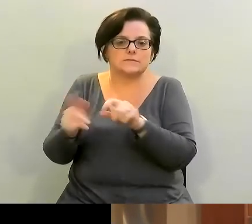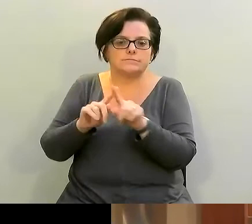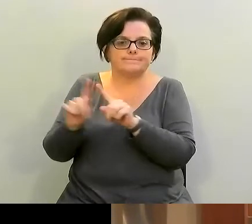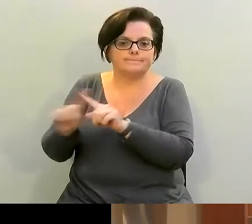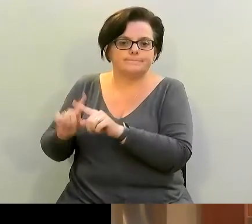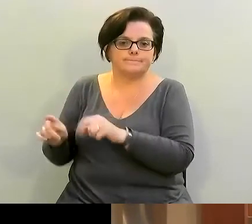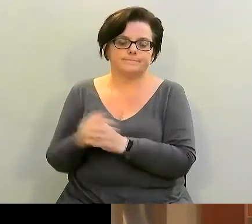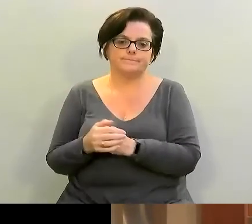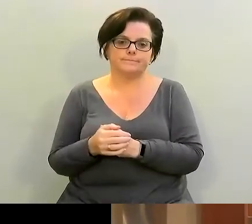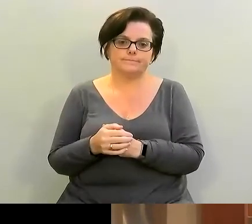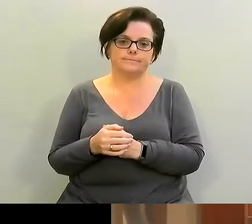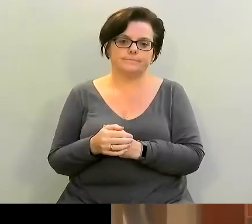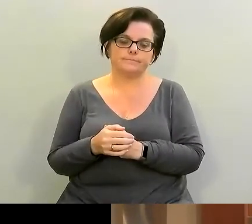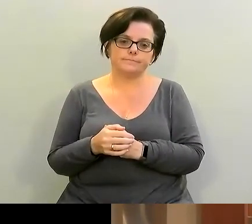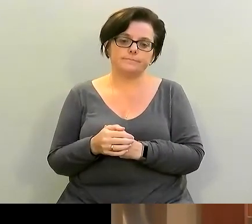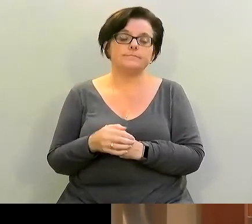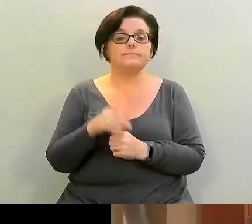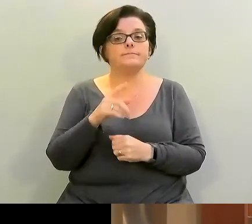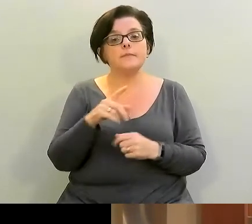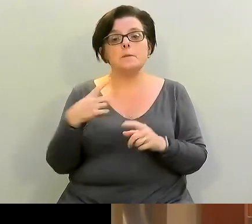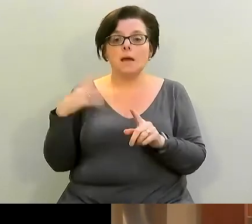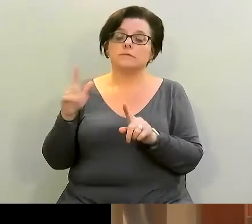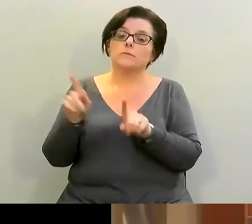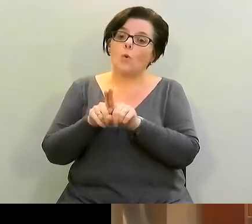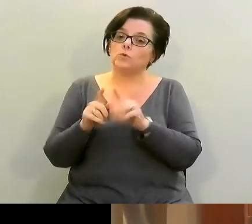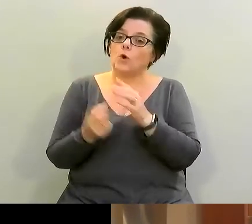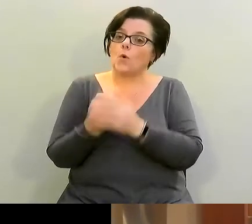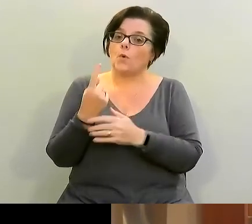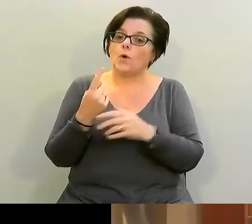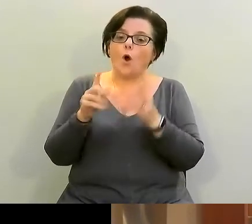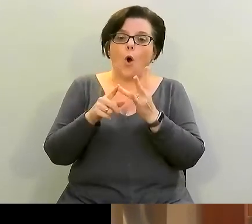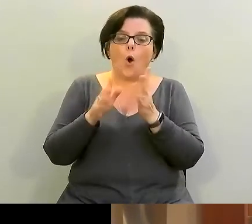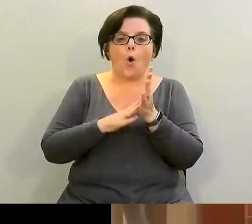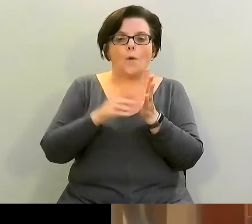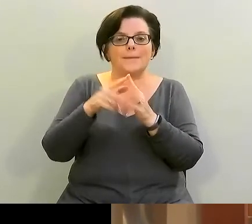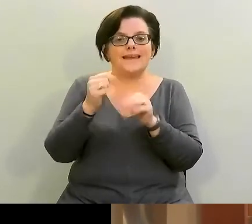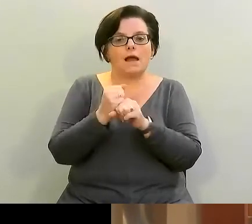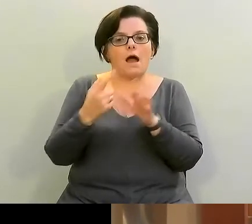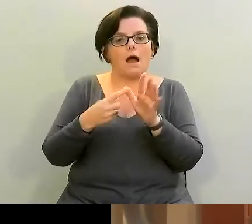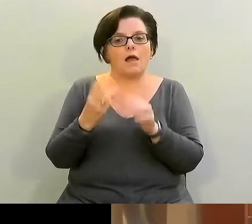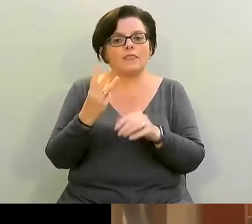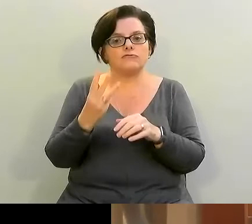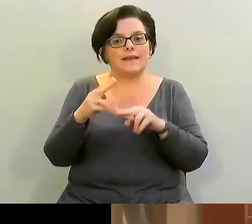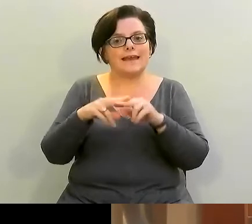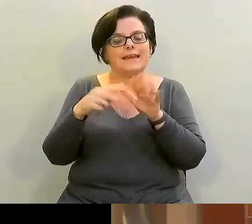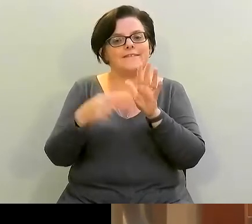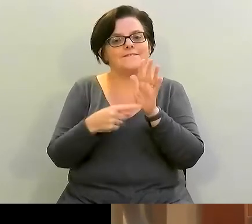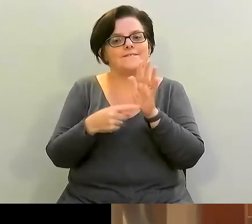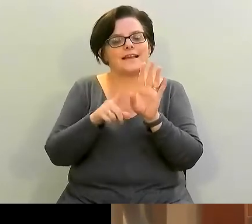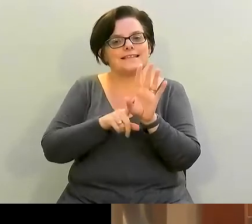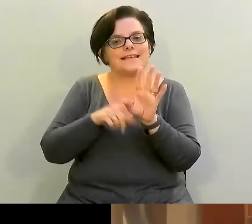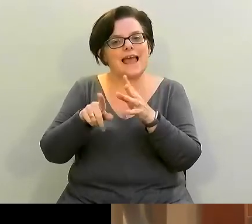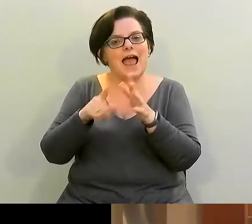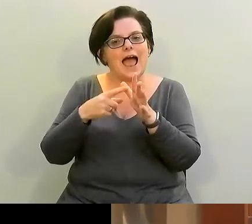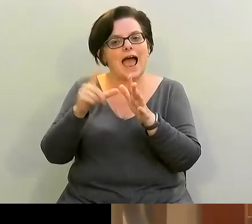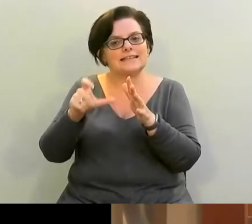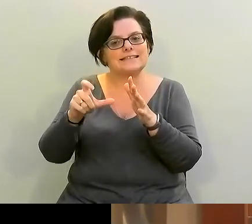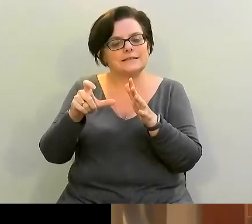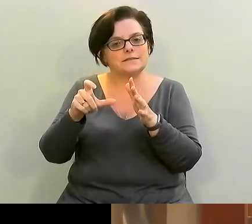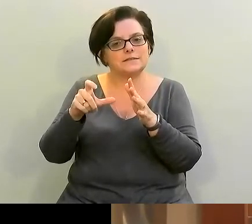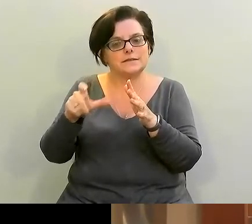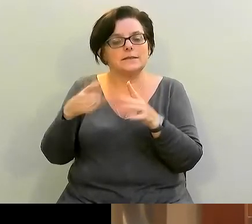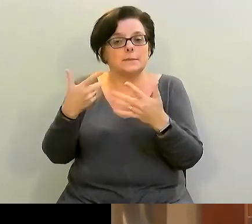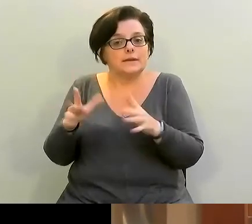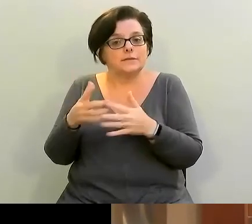over time also things like omega-3 fatty acids were studied in depression and anxiety in the united